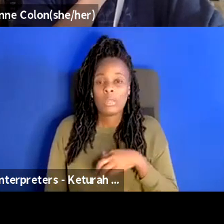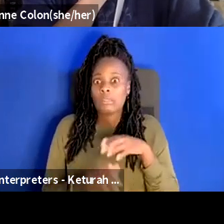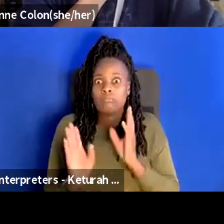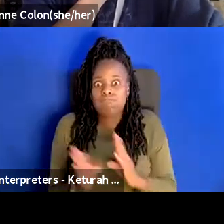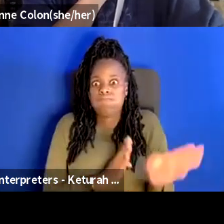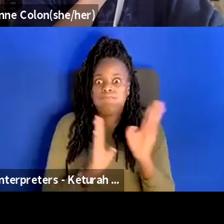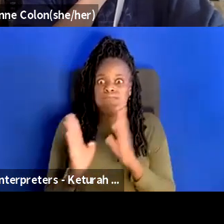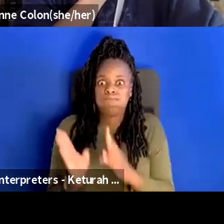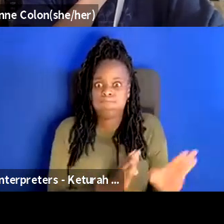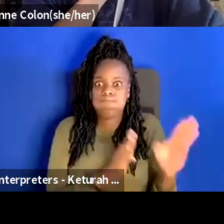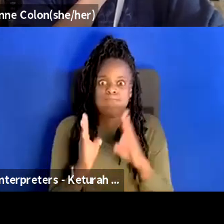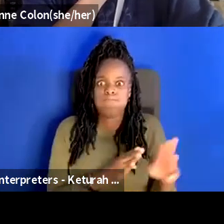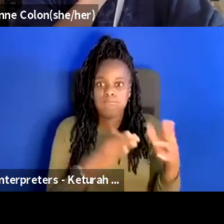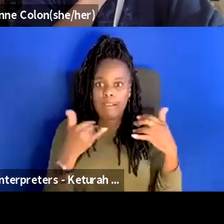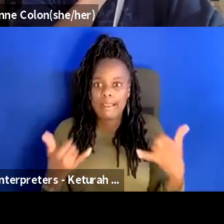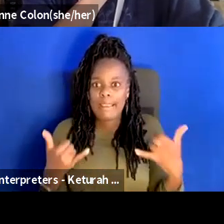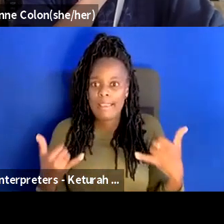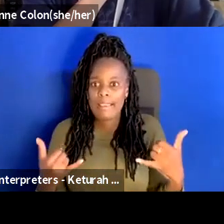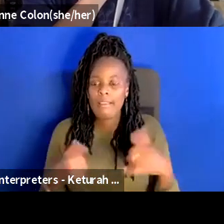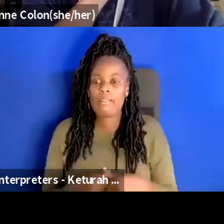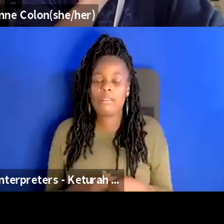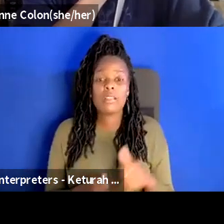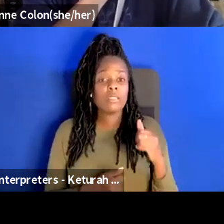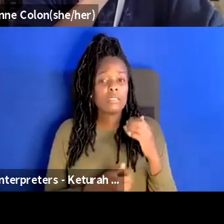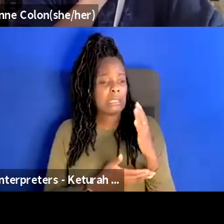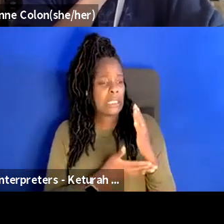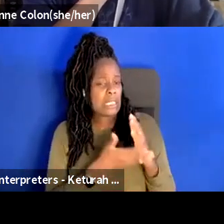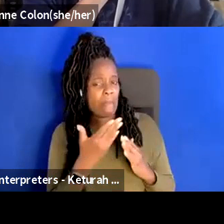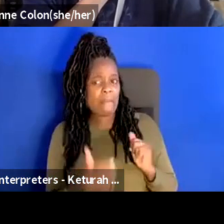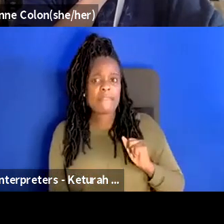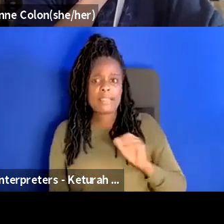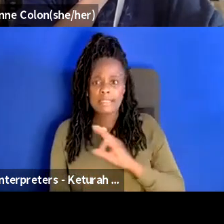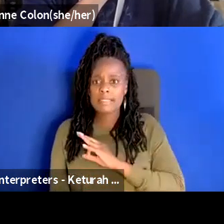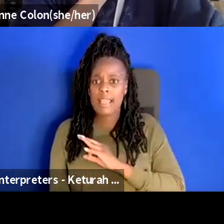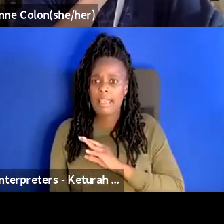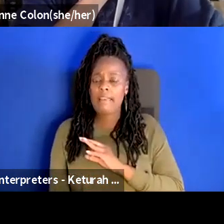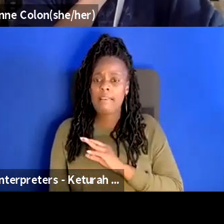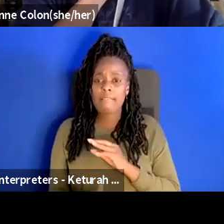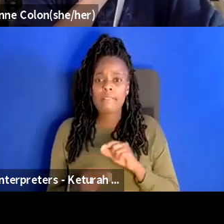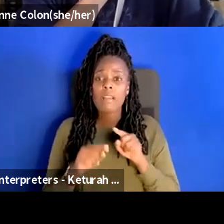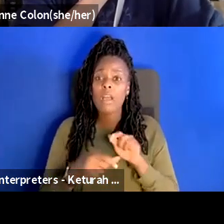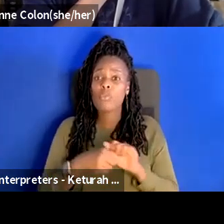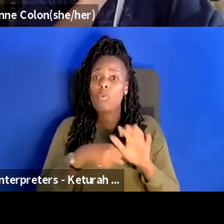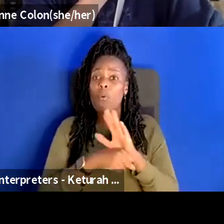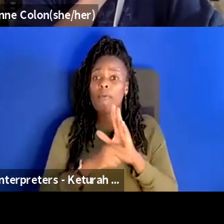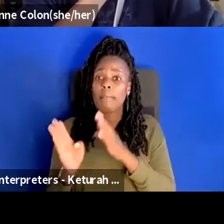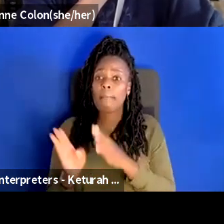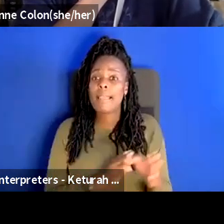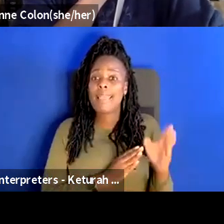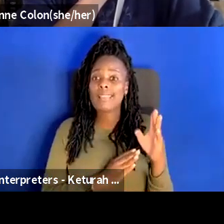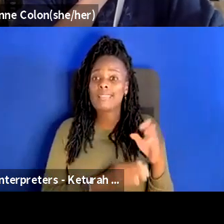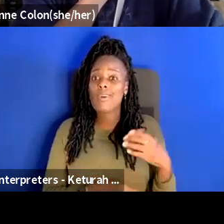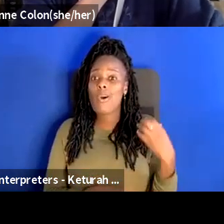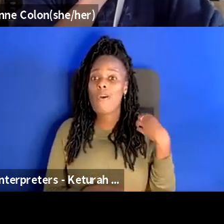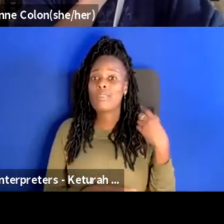um a handful of our staff has gone through covid compliance officer training um our